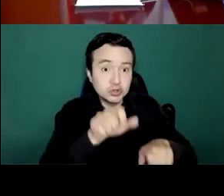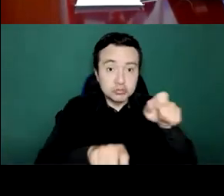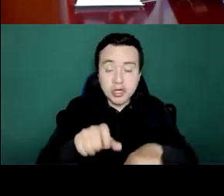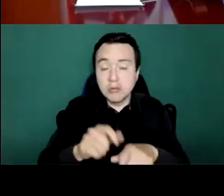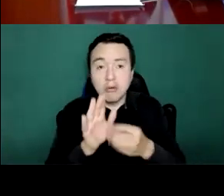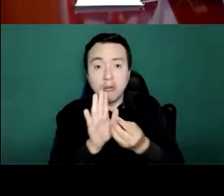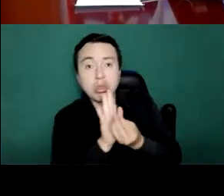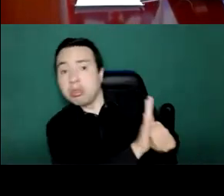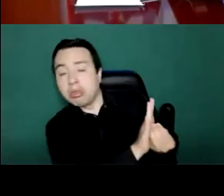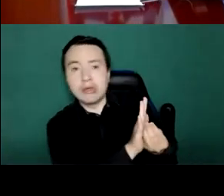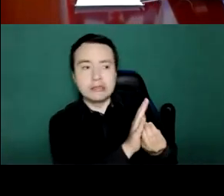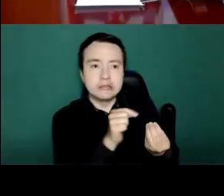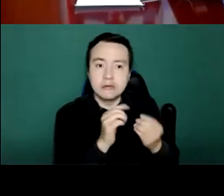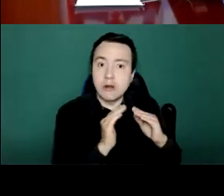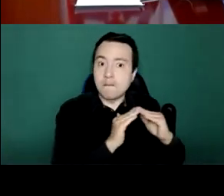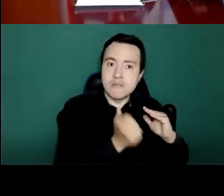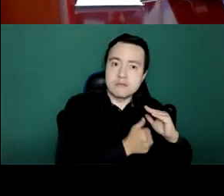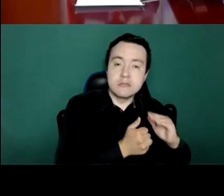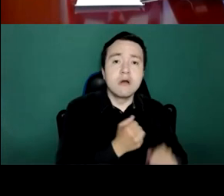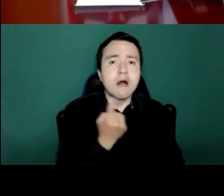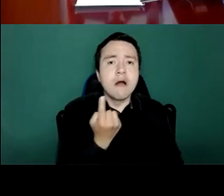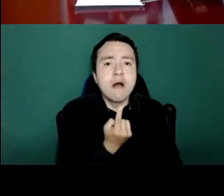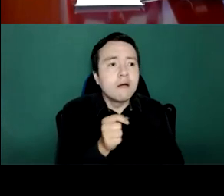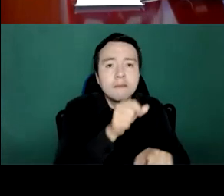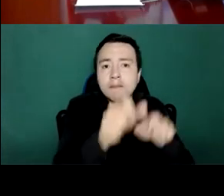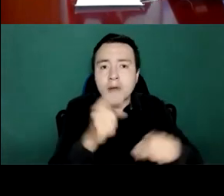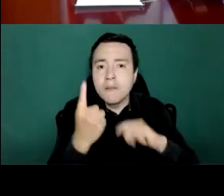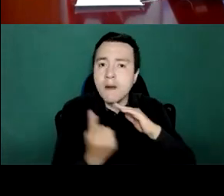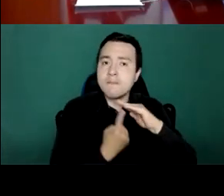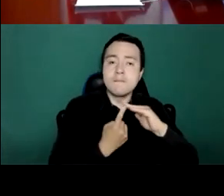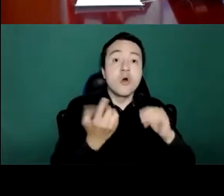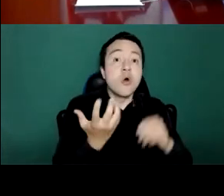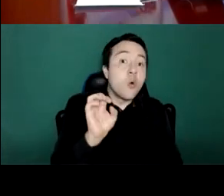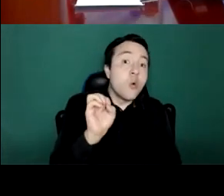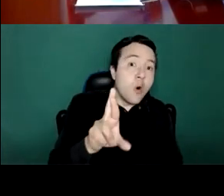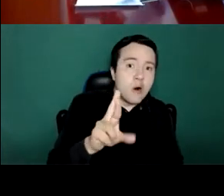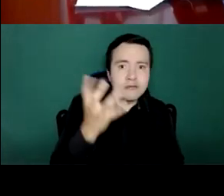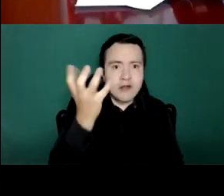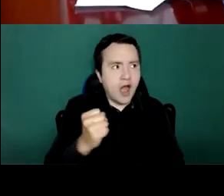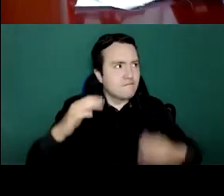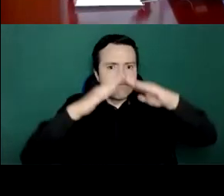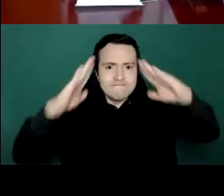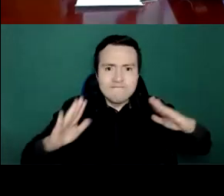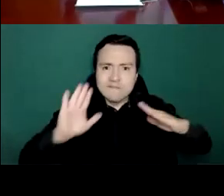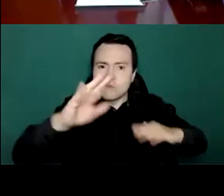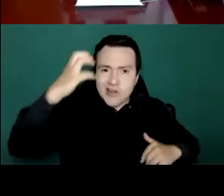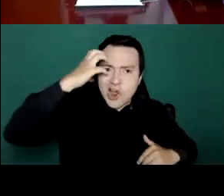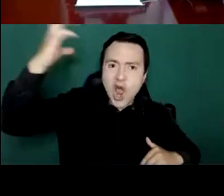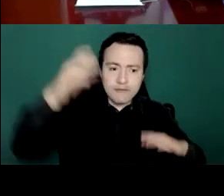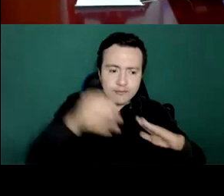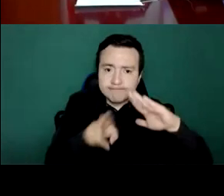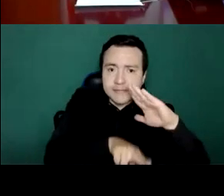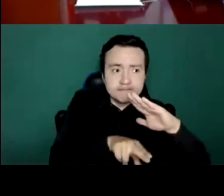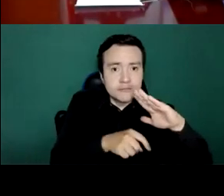they can't see their families because we have locked that off. So we must pay attention to all these